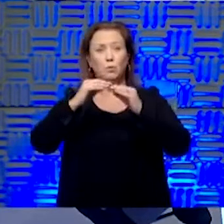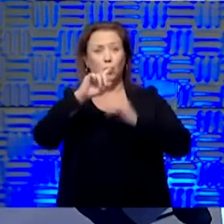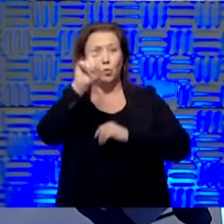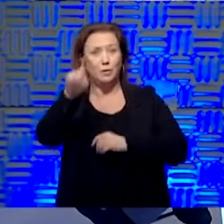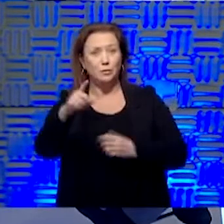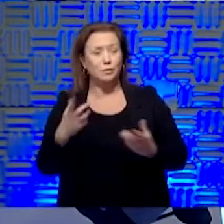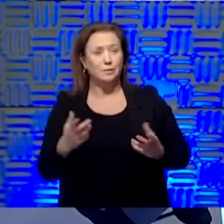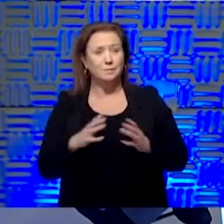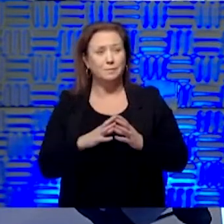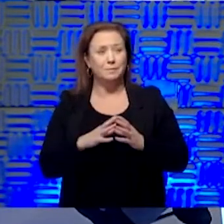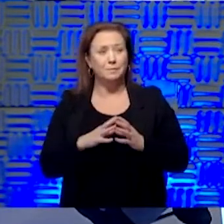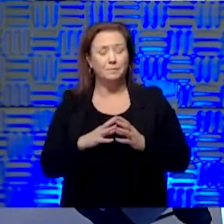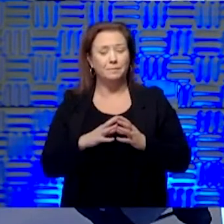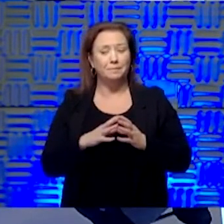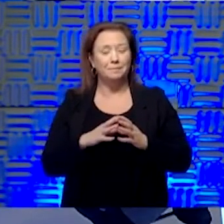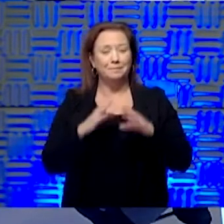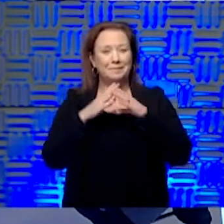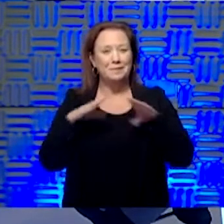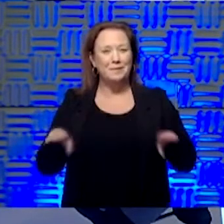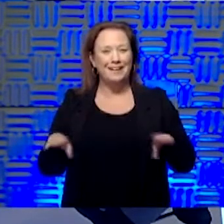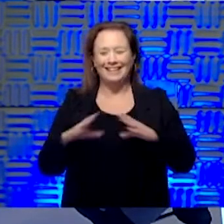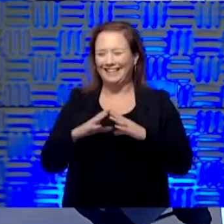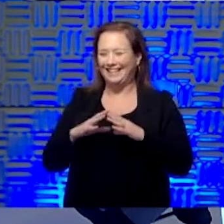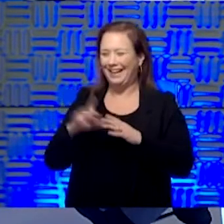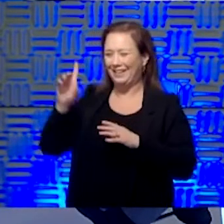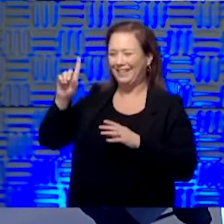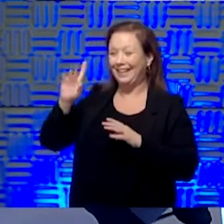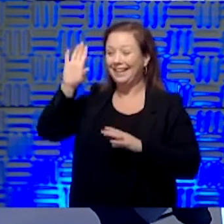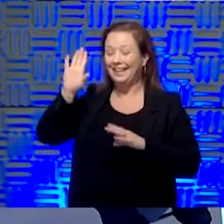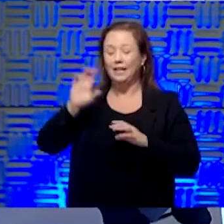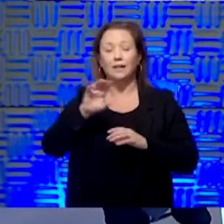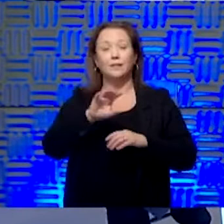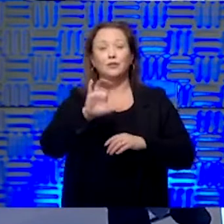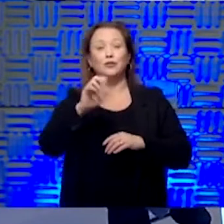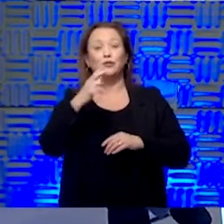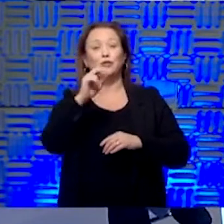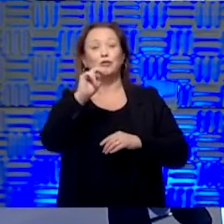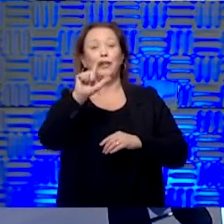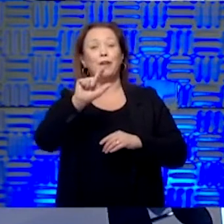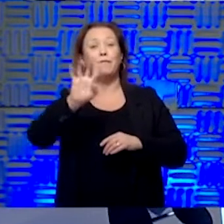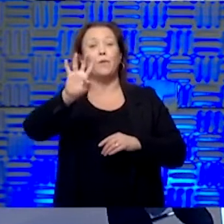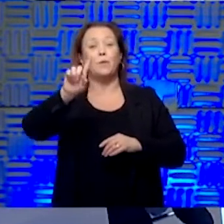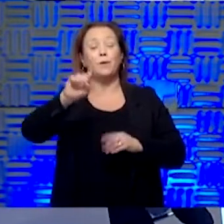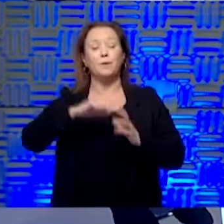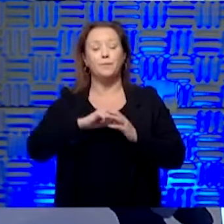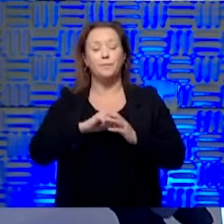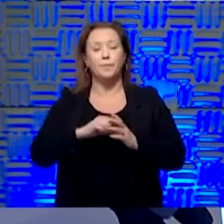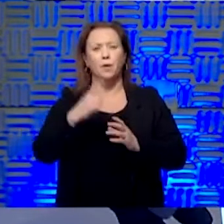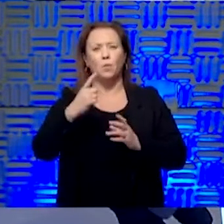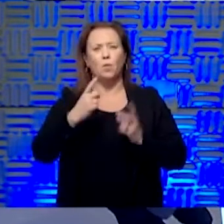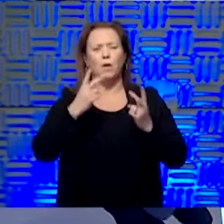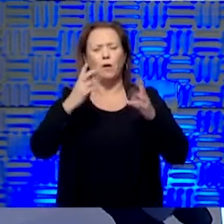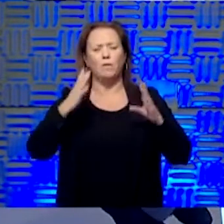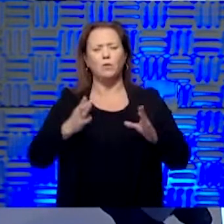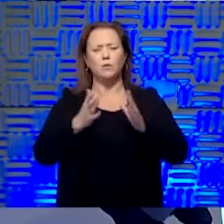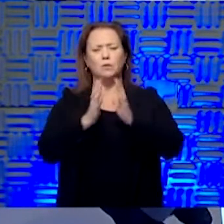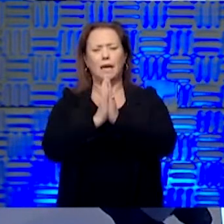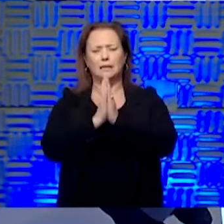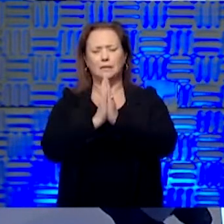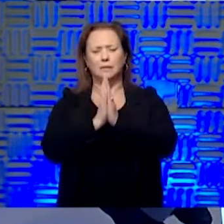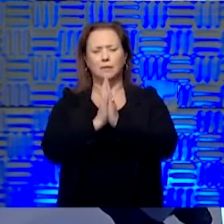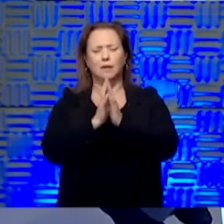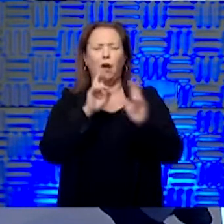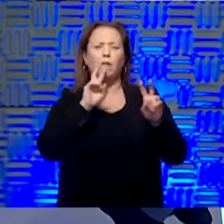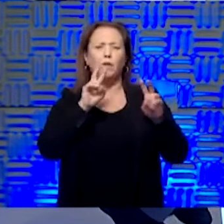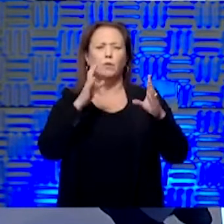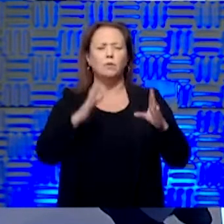Anyone else out there? I'll go back. This is Bolsa with 41. One of our viewers asked a question on Facebook. I